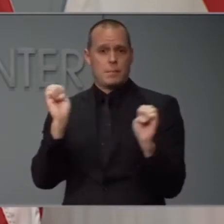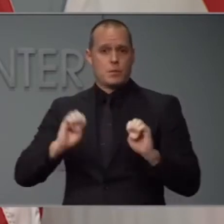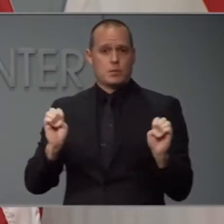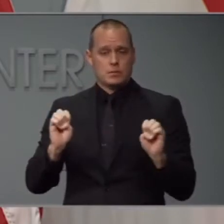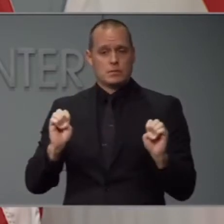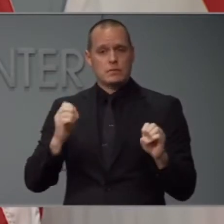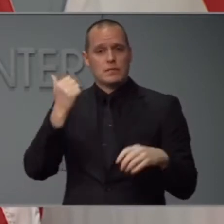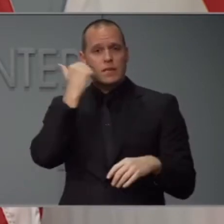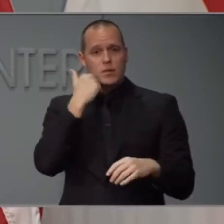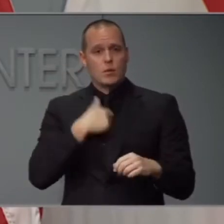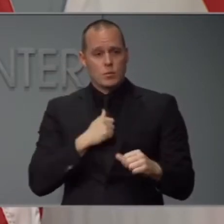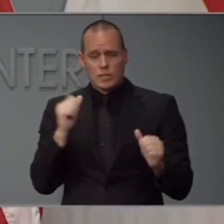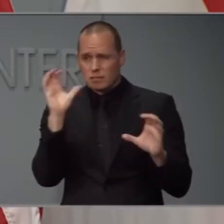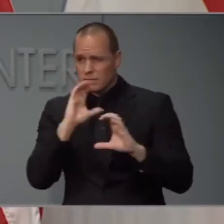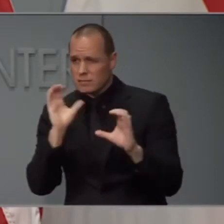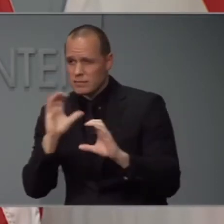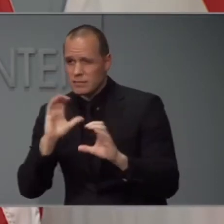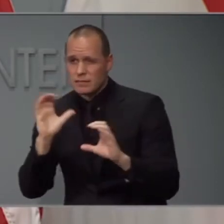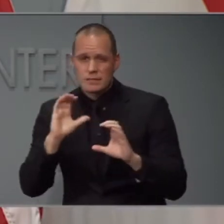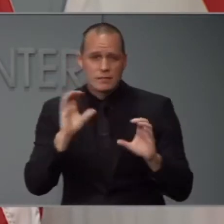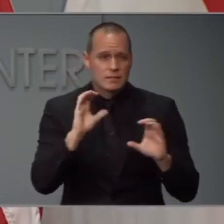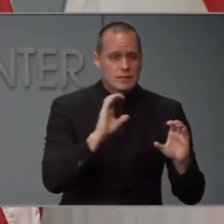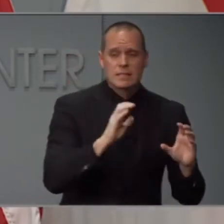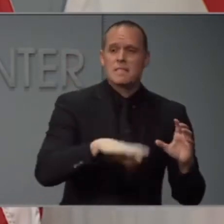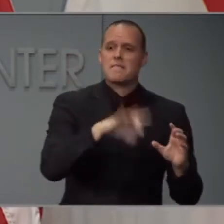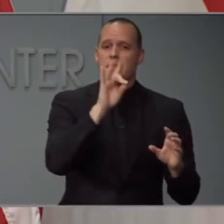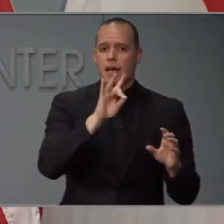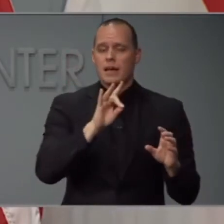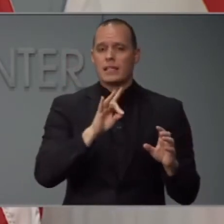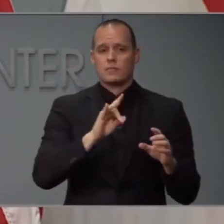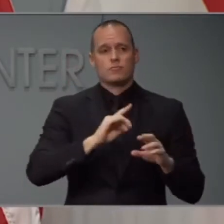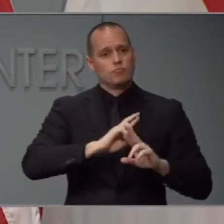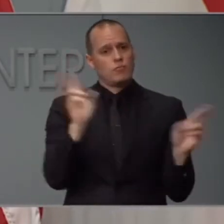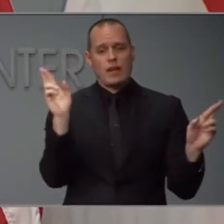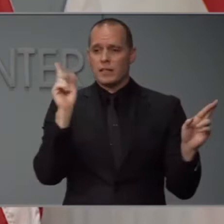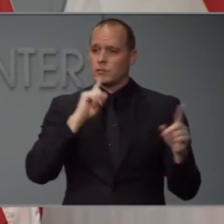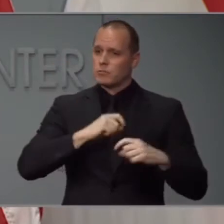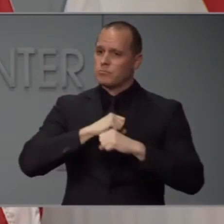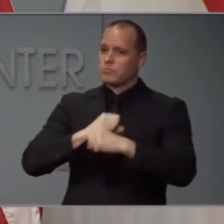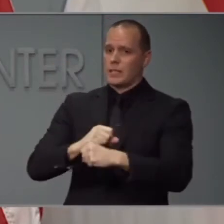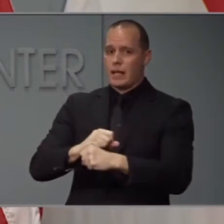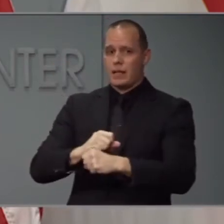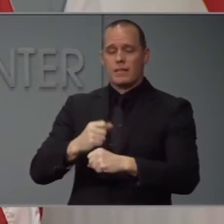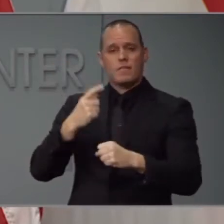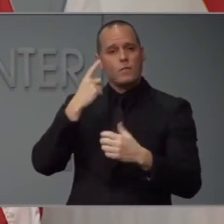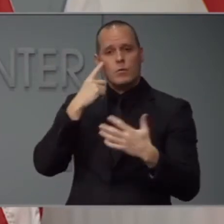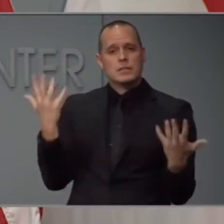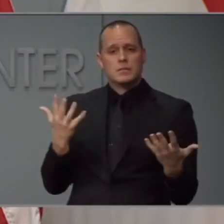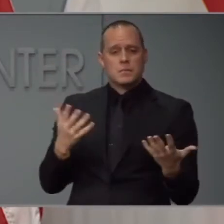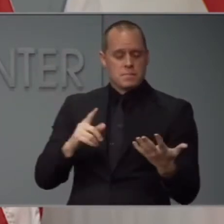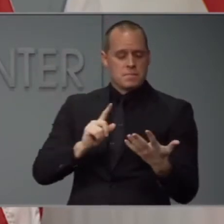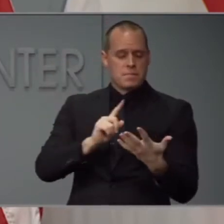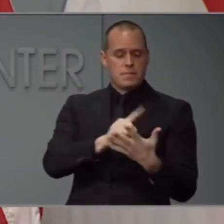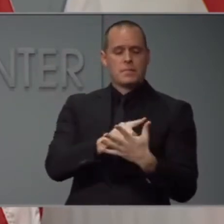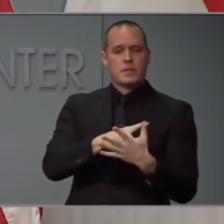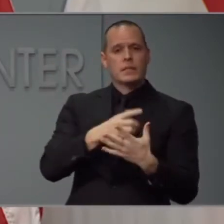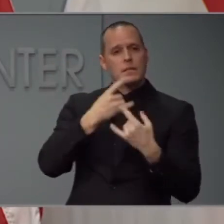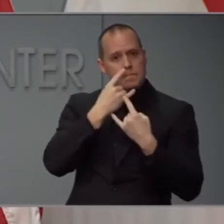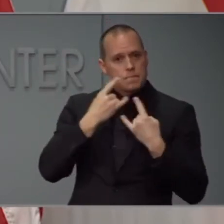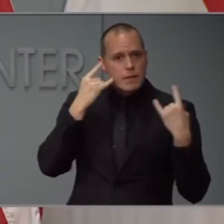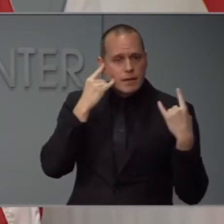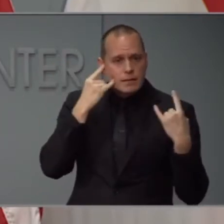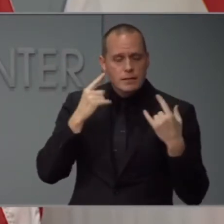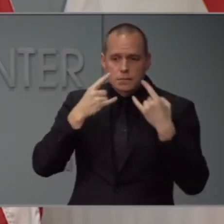every day to locate and acquire needed personal protective equipment for our health care workers and first responders to include